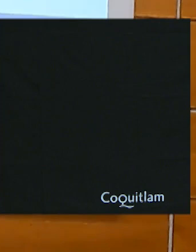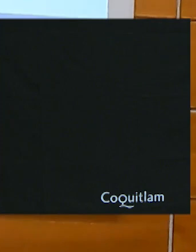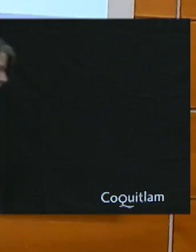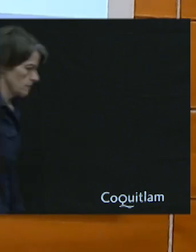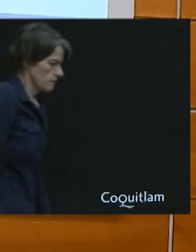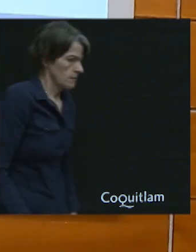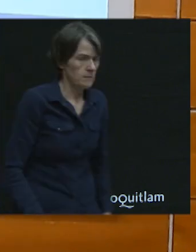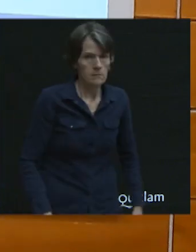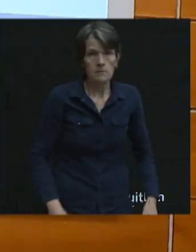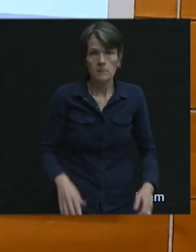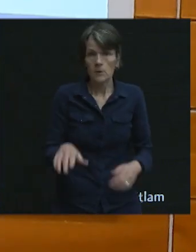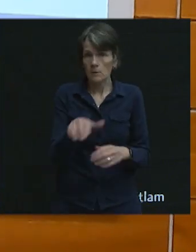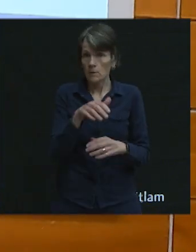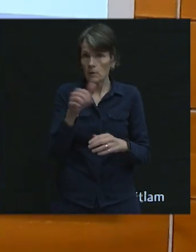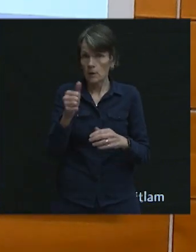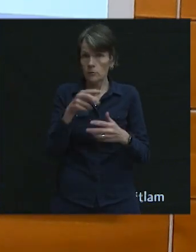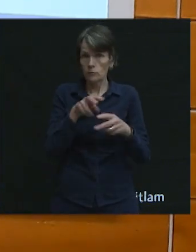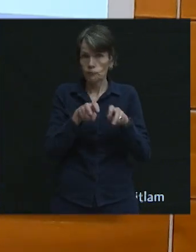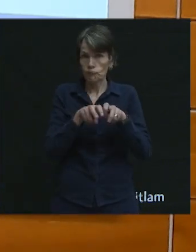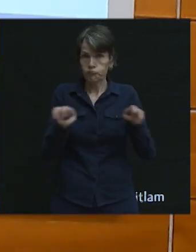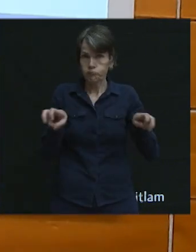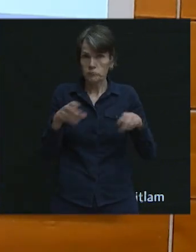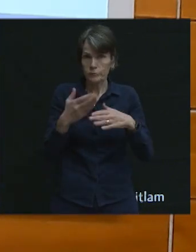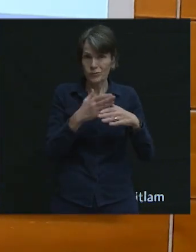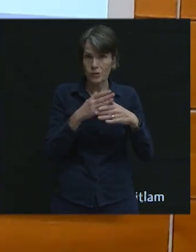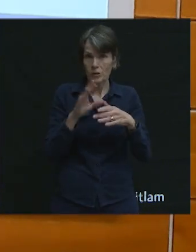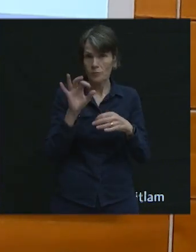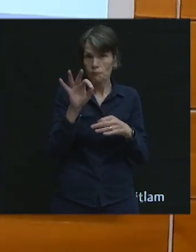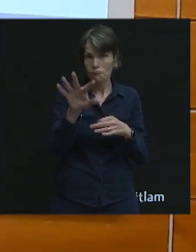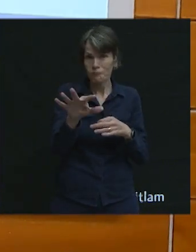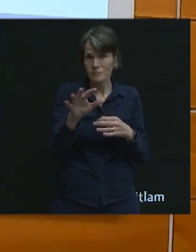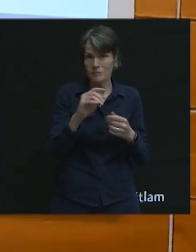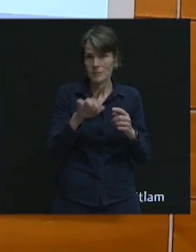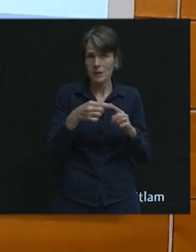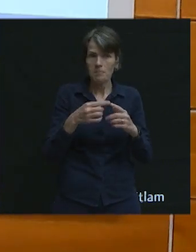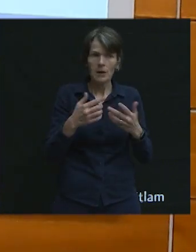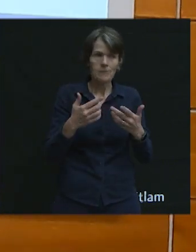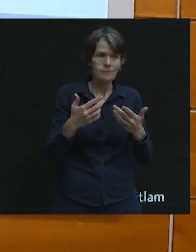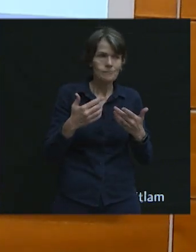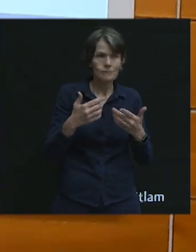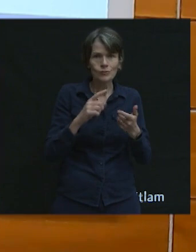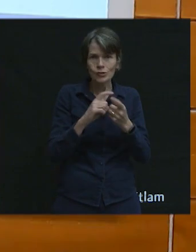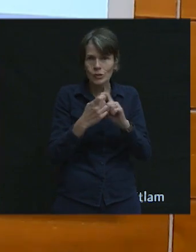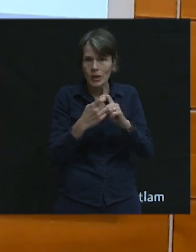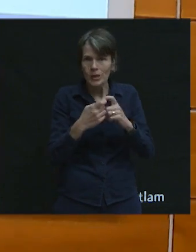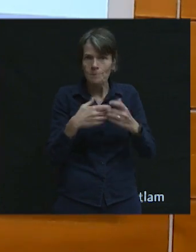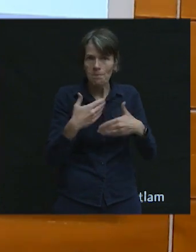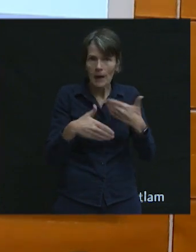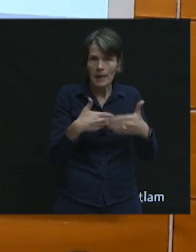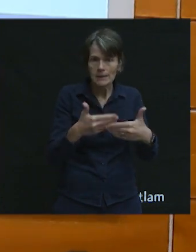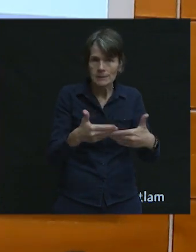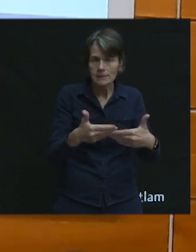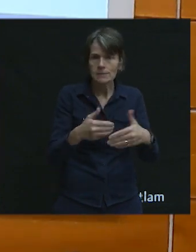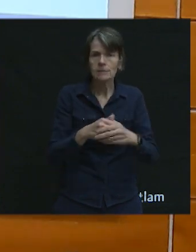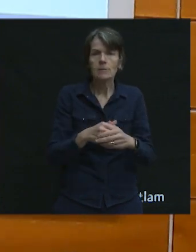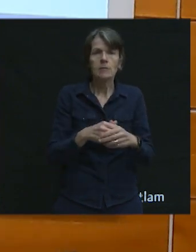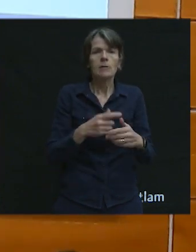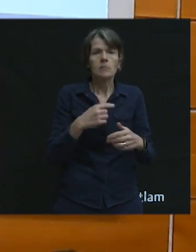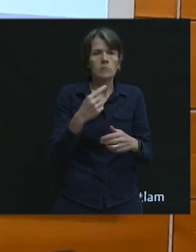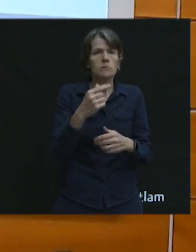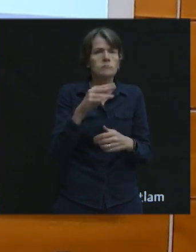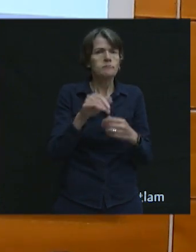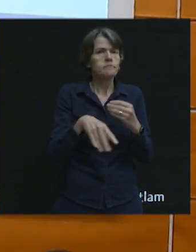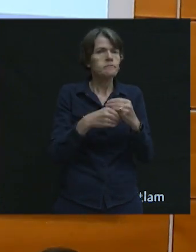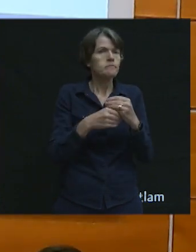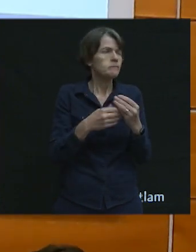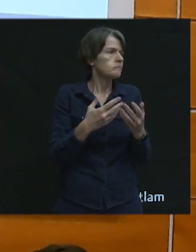Anyone else want to share in terms of pace of change? Gina? I just want to add, in